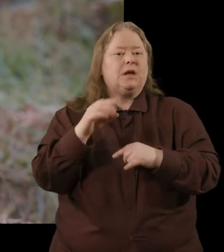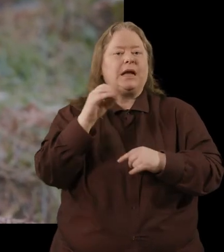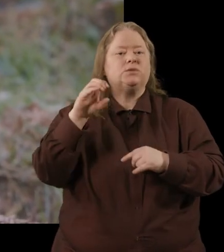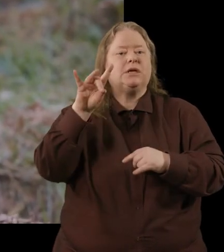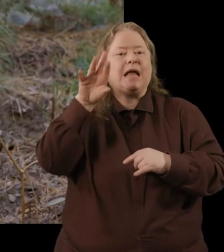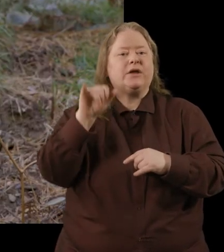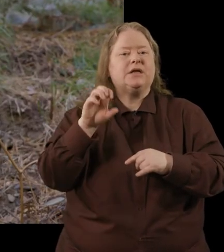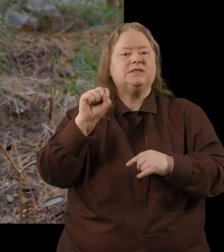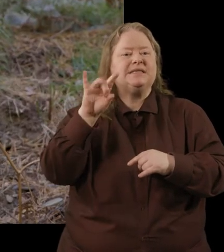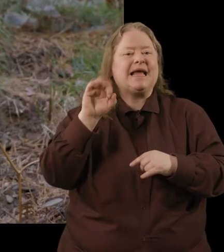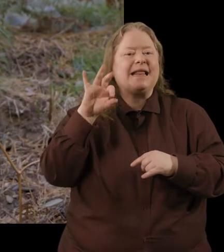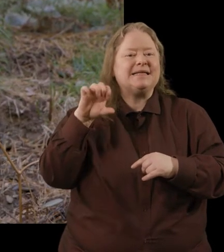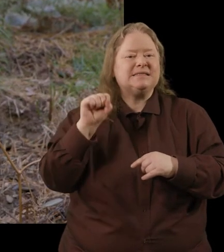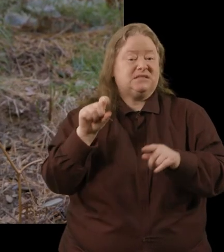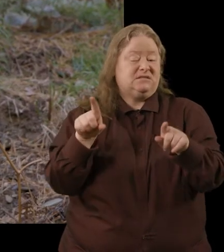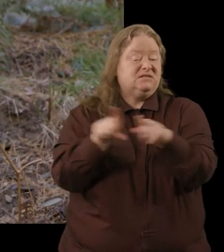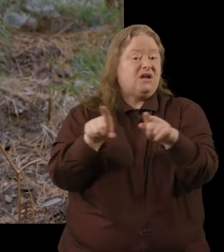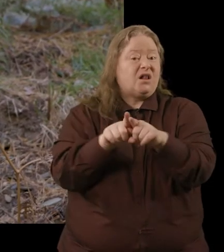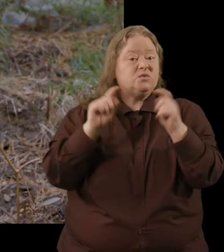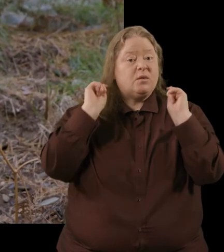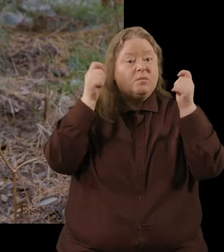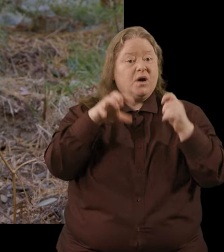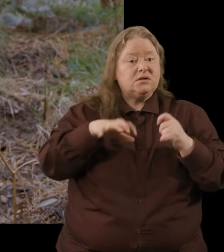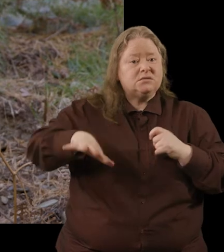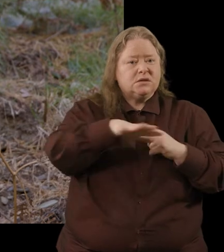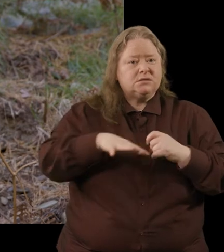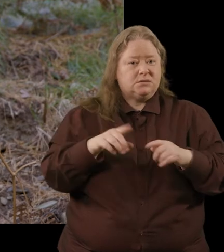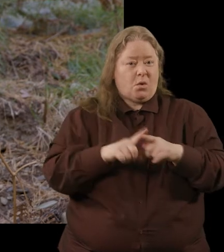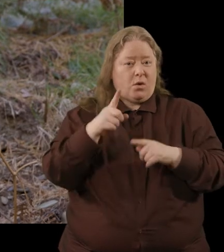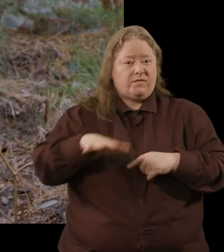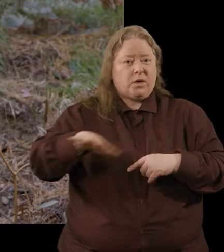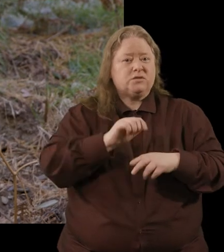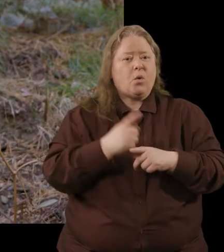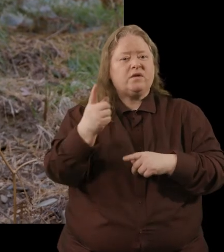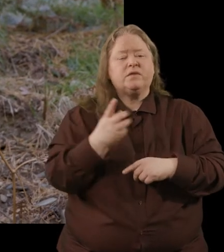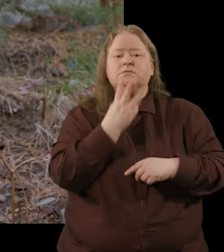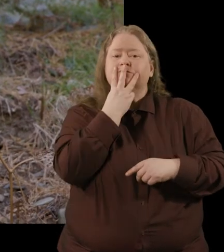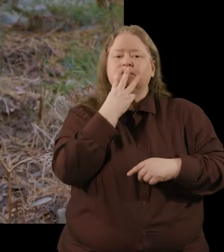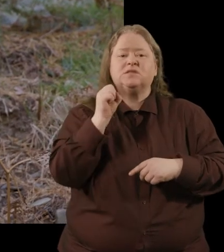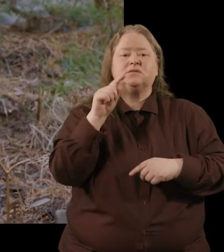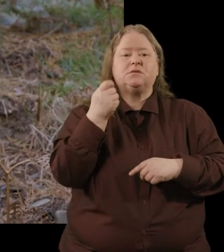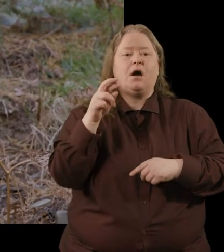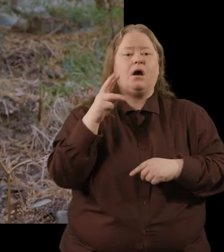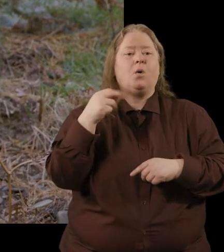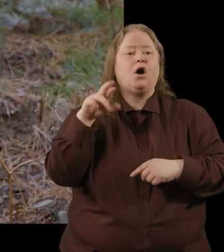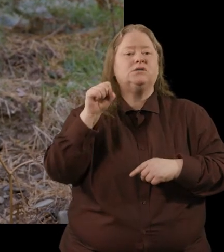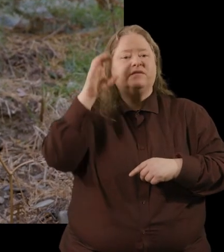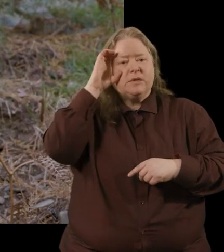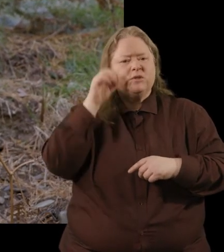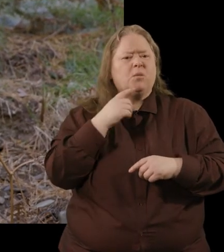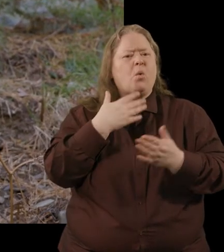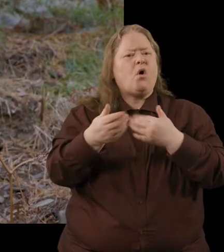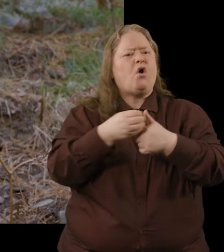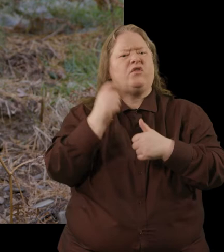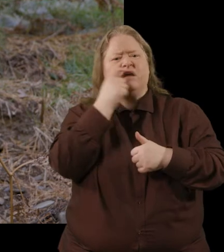scale leagues also a monastic site and it was one of the locations for the star wars films but what other evidence